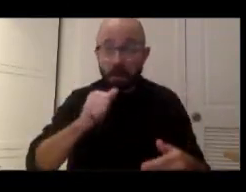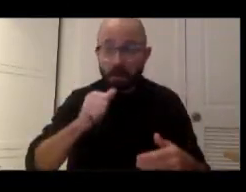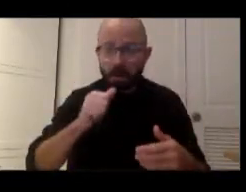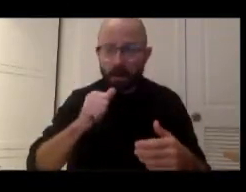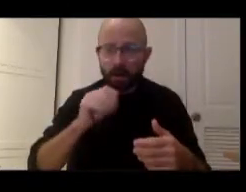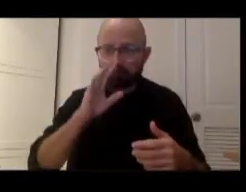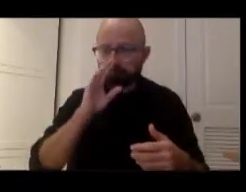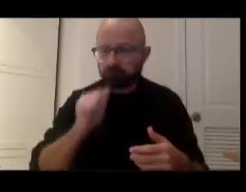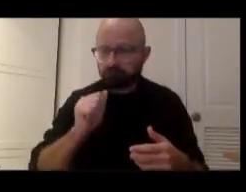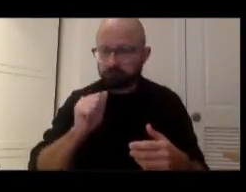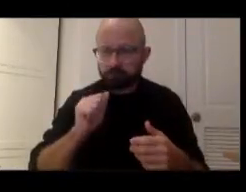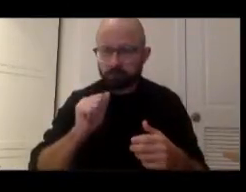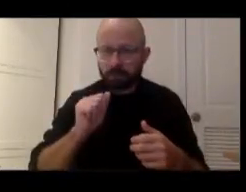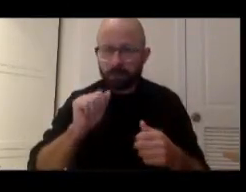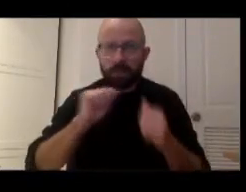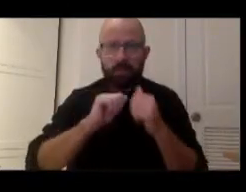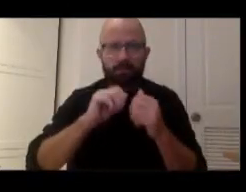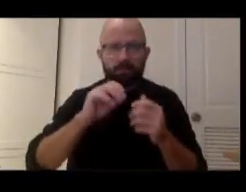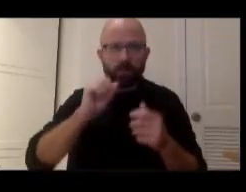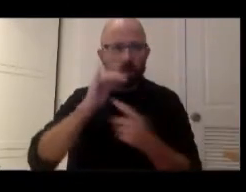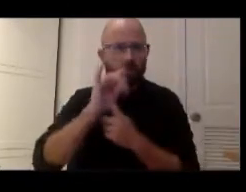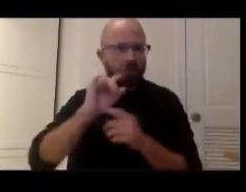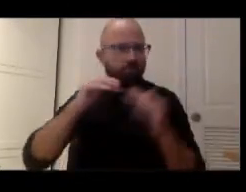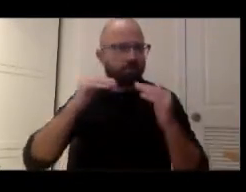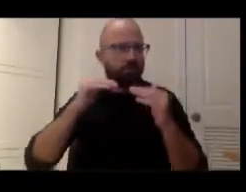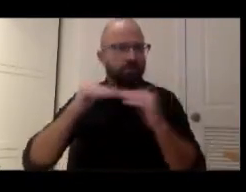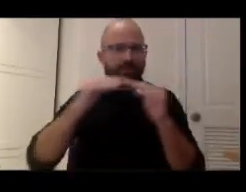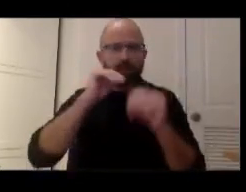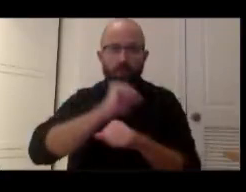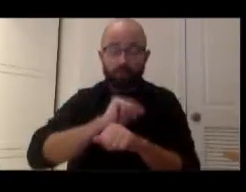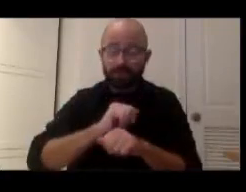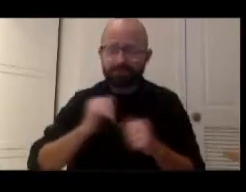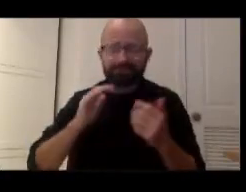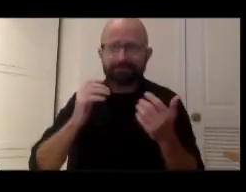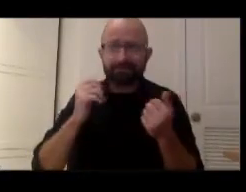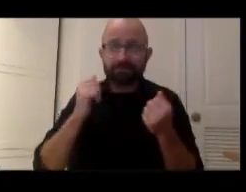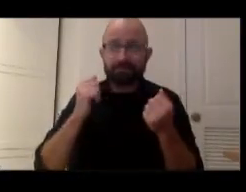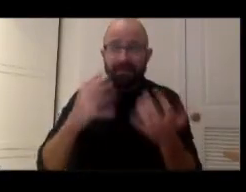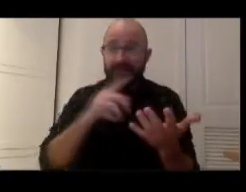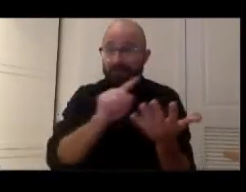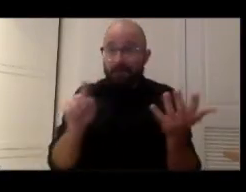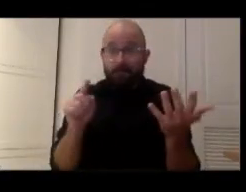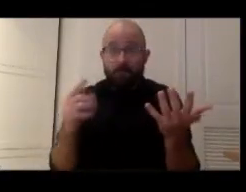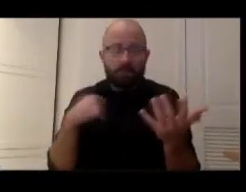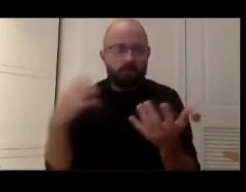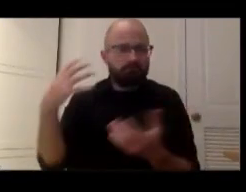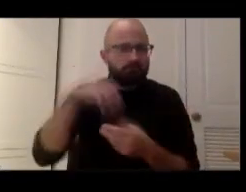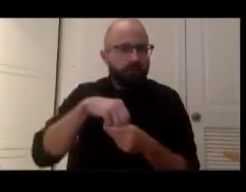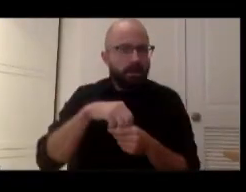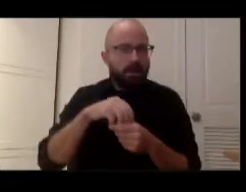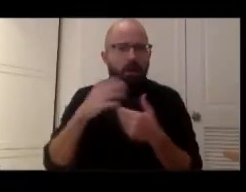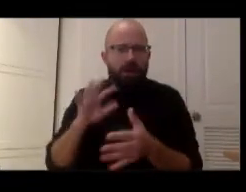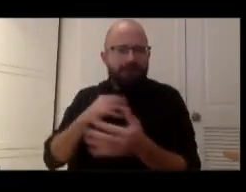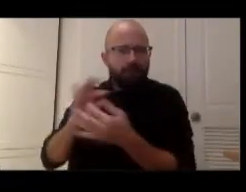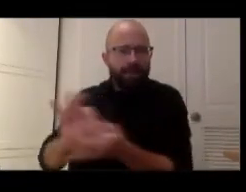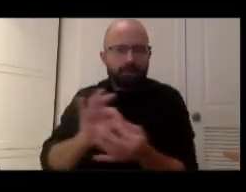leaves hundreds of partners, many of whom our various programs already have relationships with.